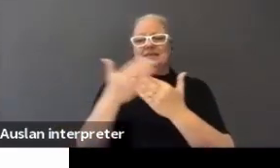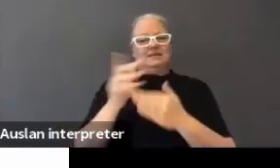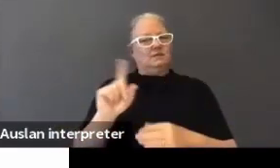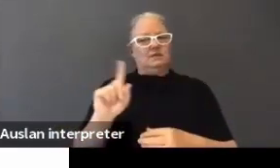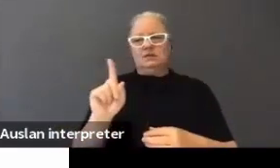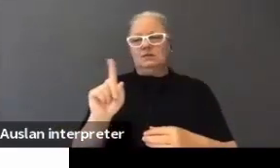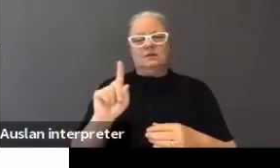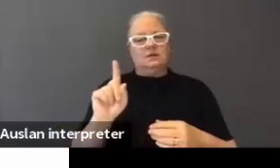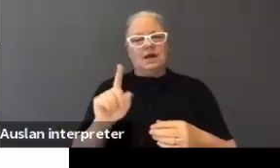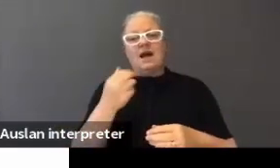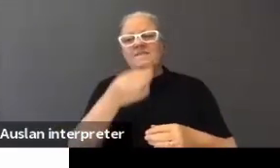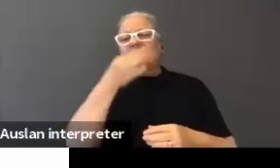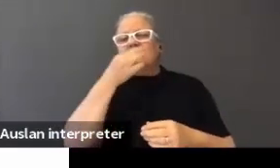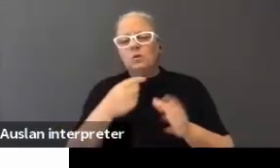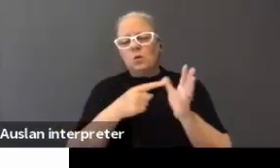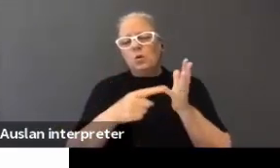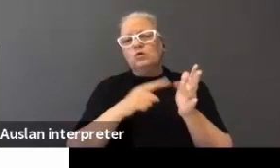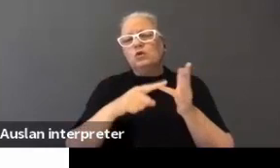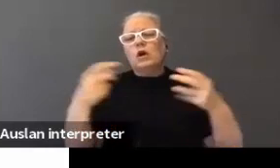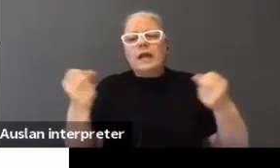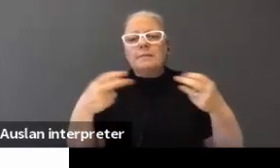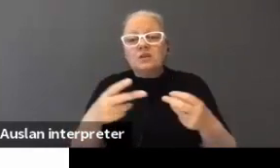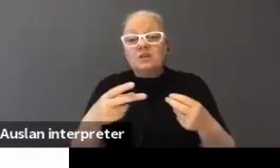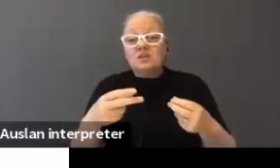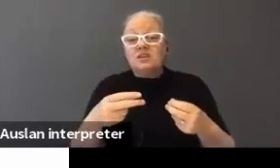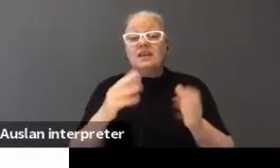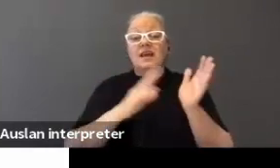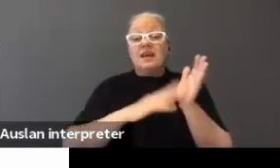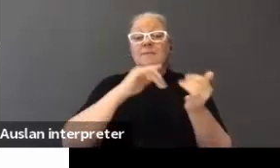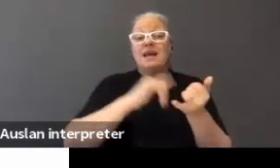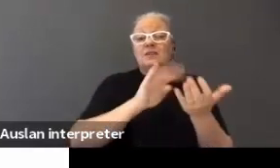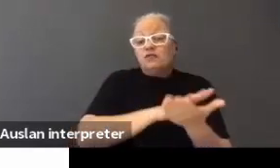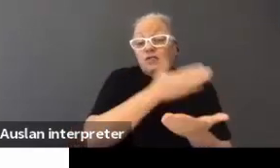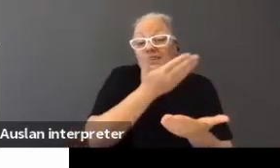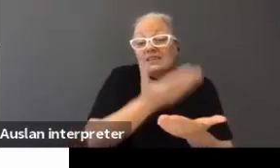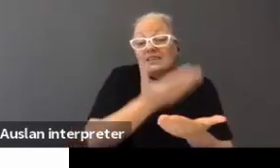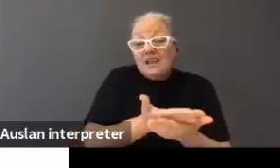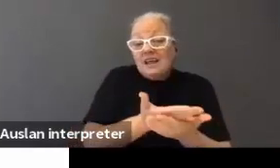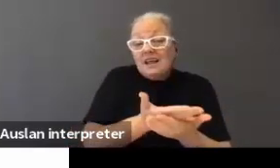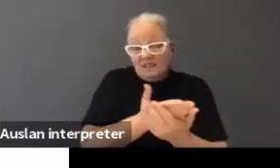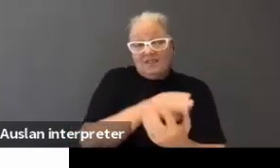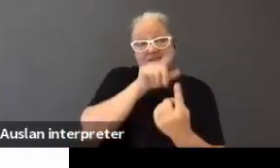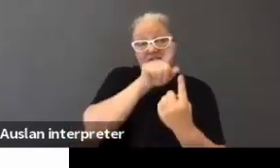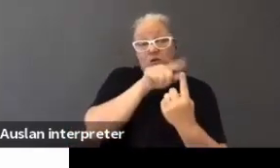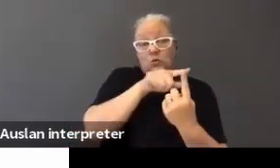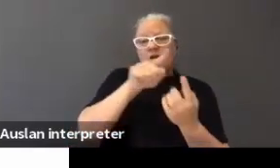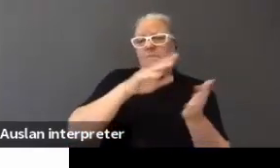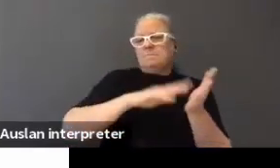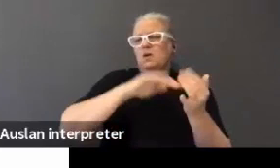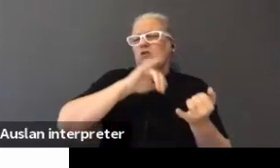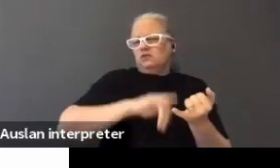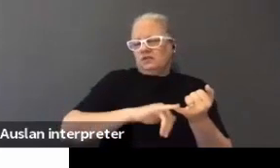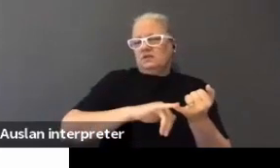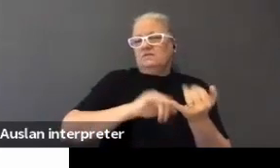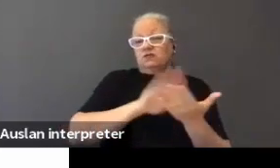There's a few auto caption options that are available. MS Translator, which is a Microsoft Office Translator. It's